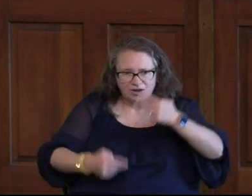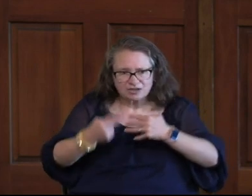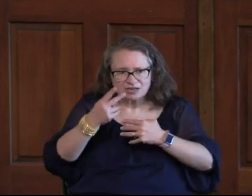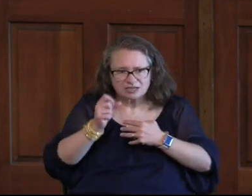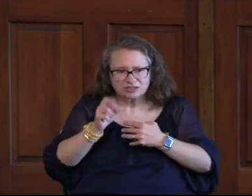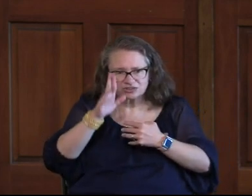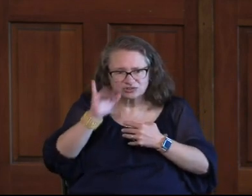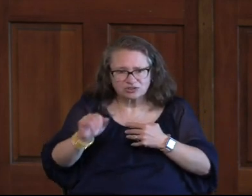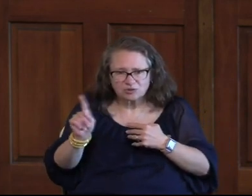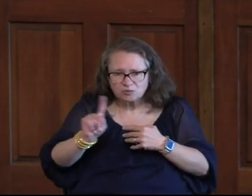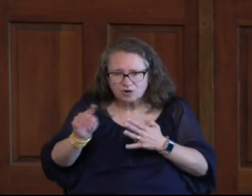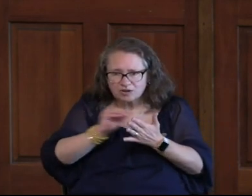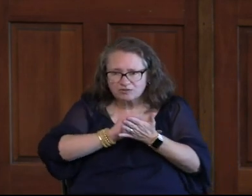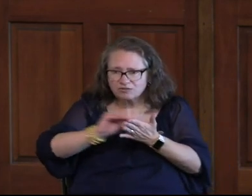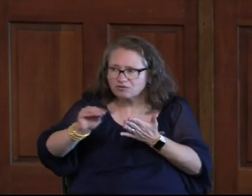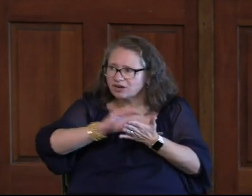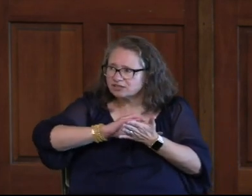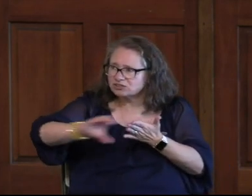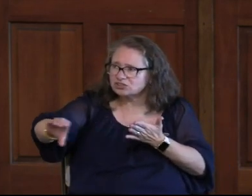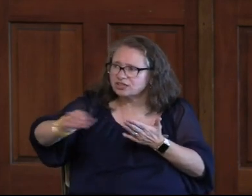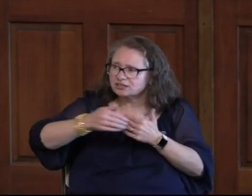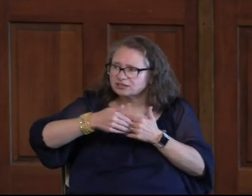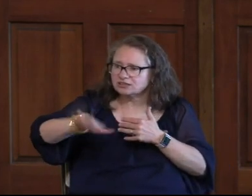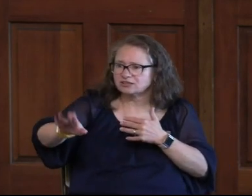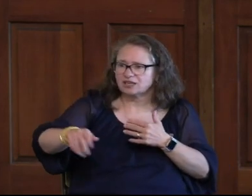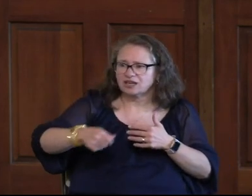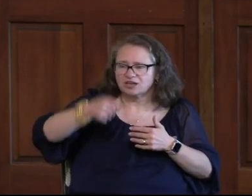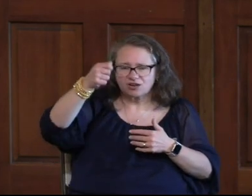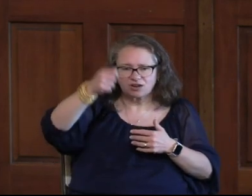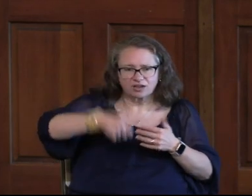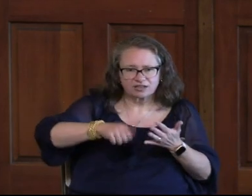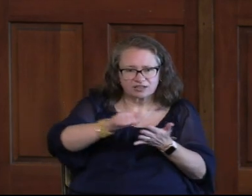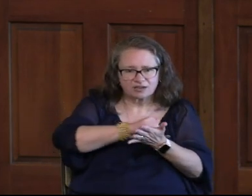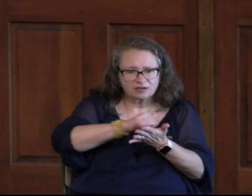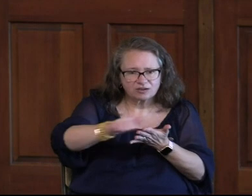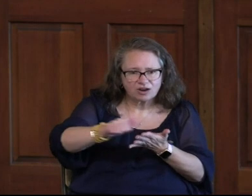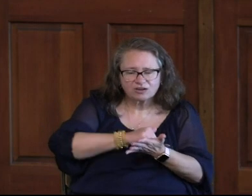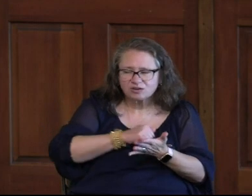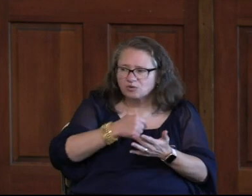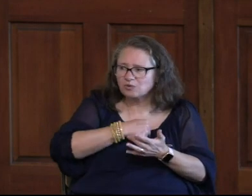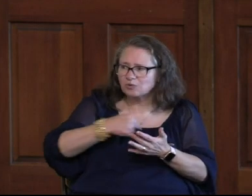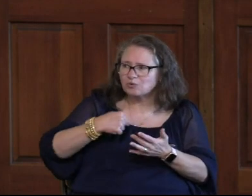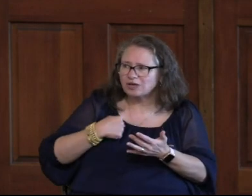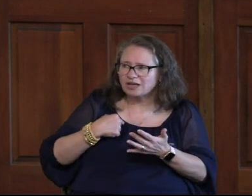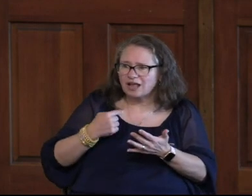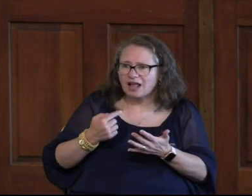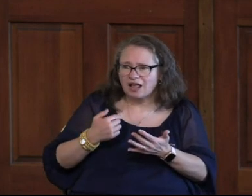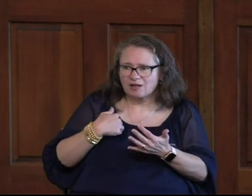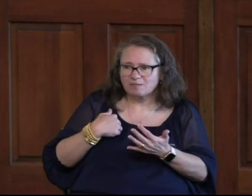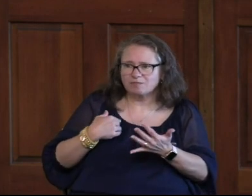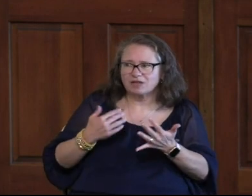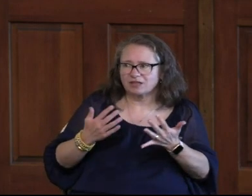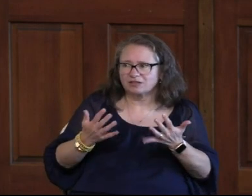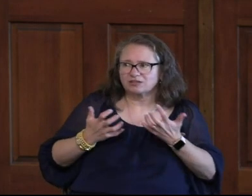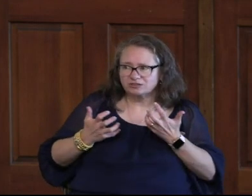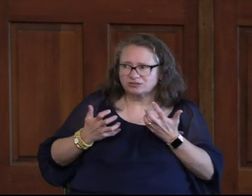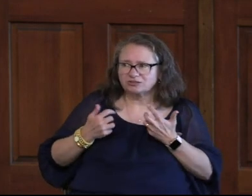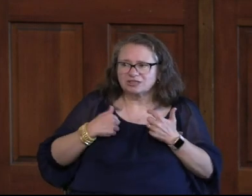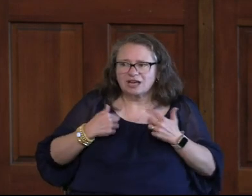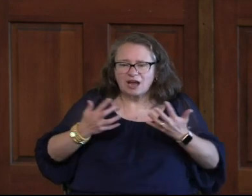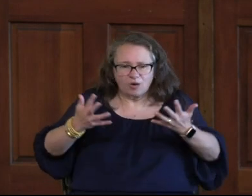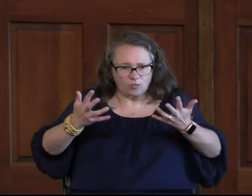At You Know Where You Been Writing Checks To Or How You Been Swiping Your Credit Card We Have Been Thirsty I'm Thirsty